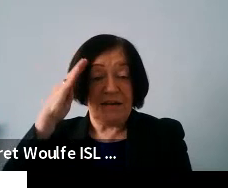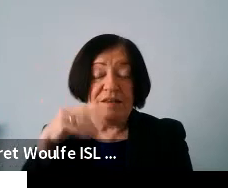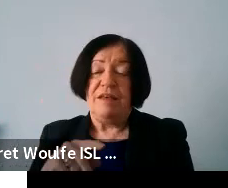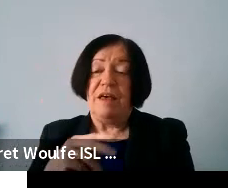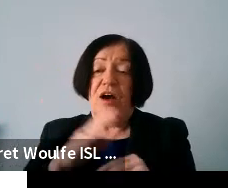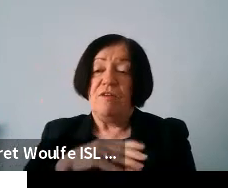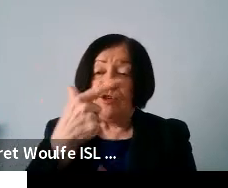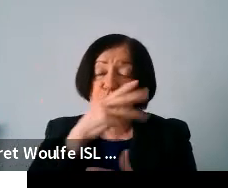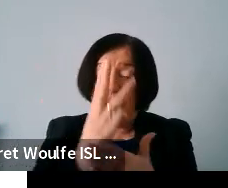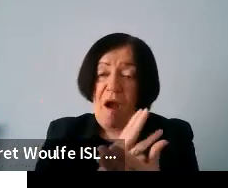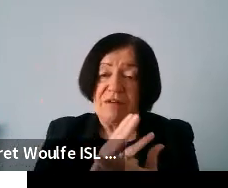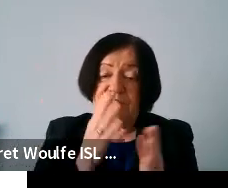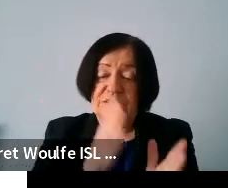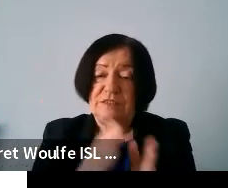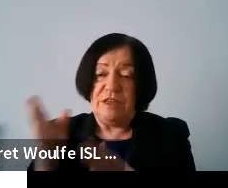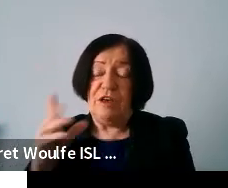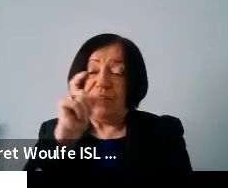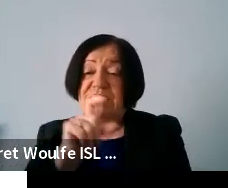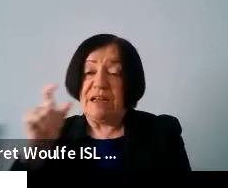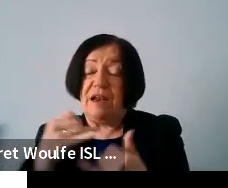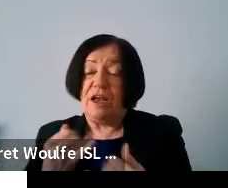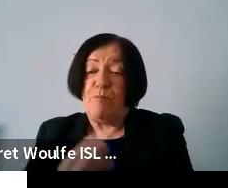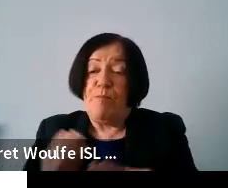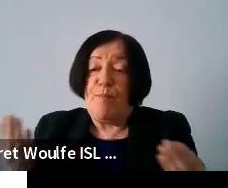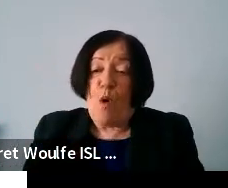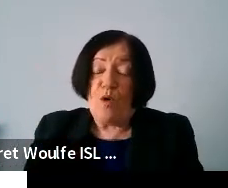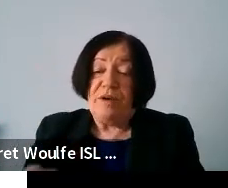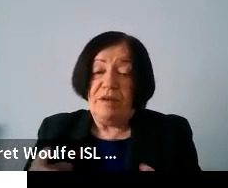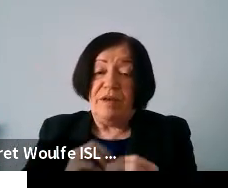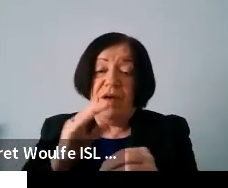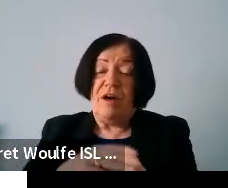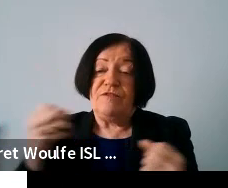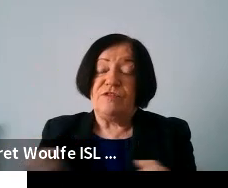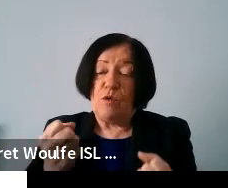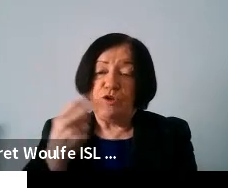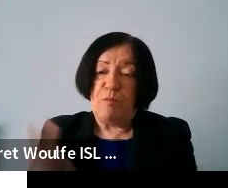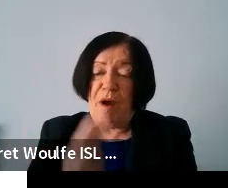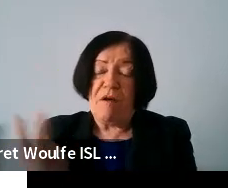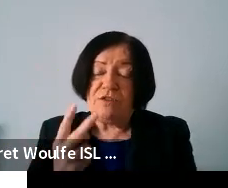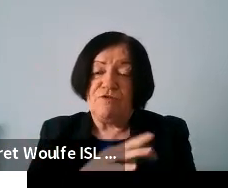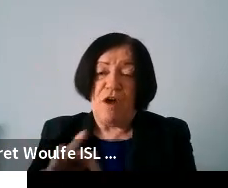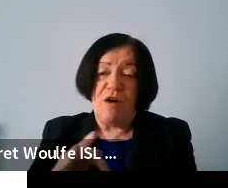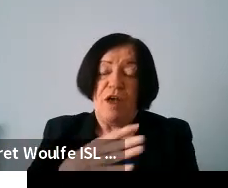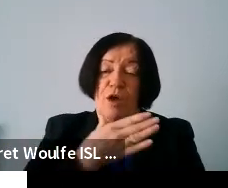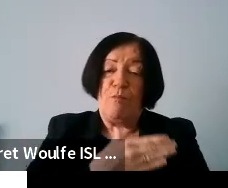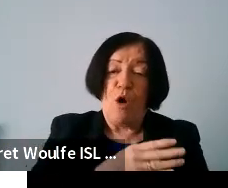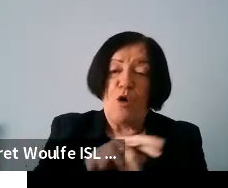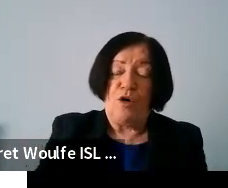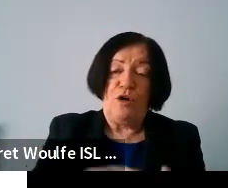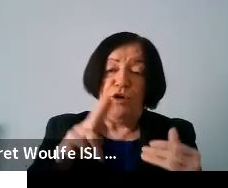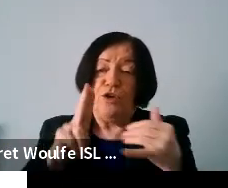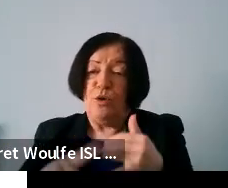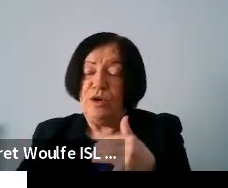made up of two parts there's a council kind of like a board which is made up of social partners from employers trade